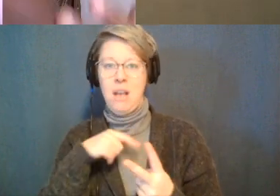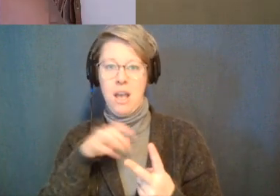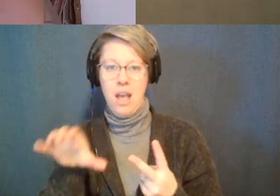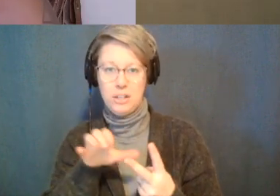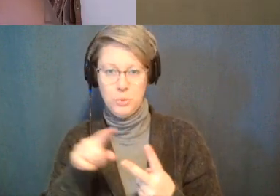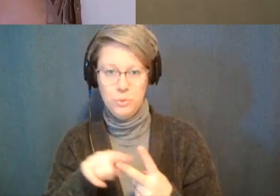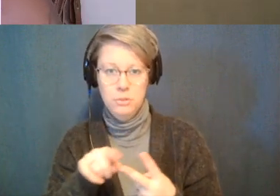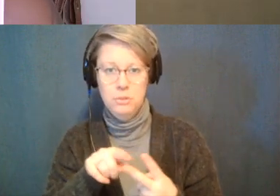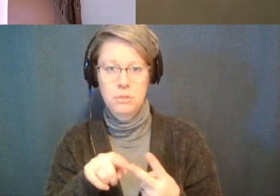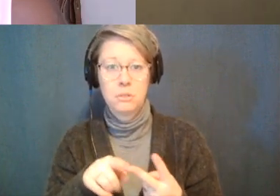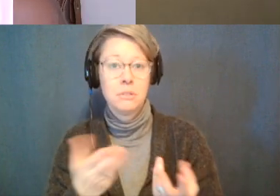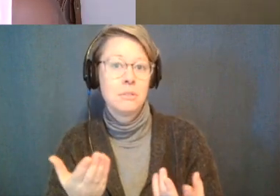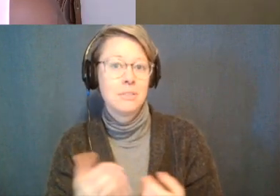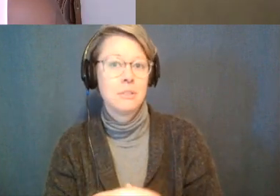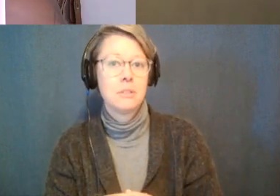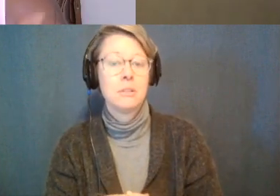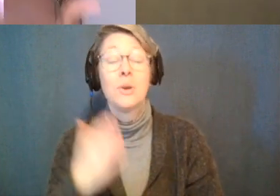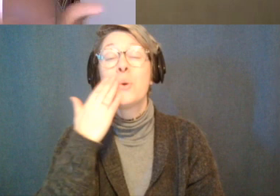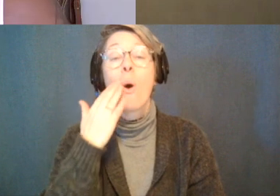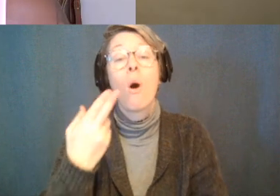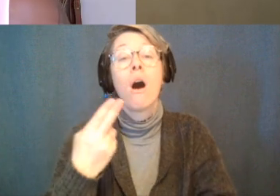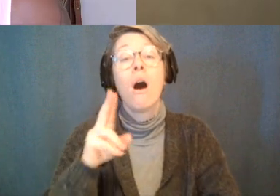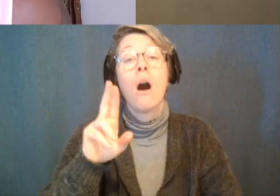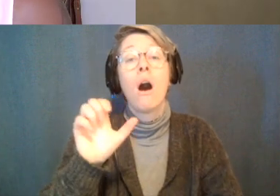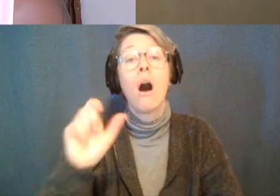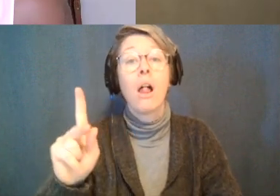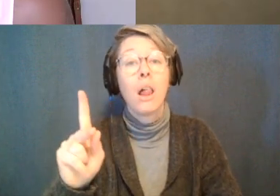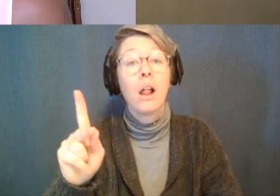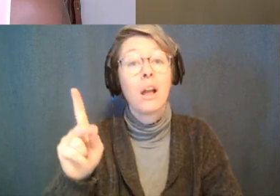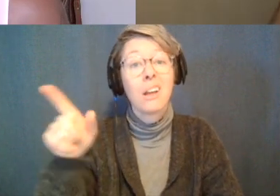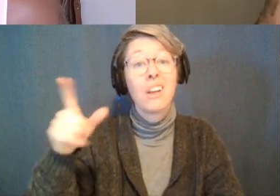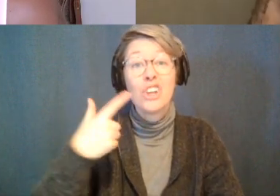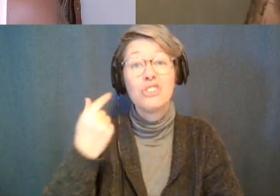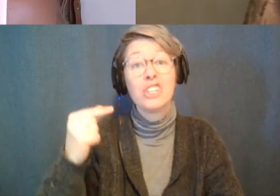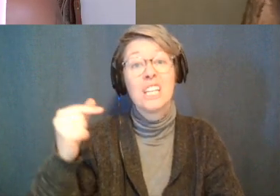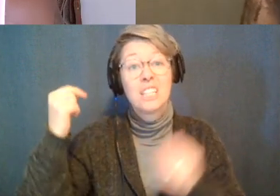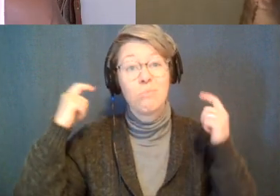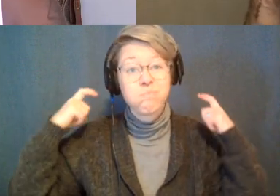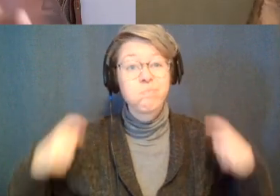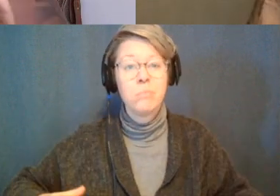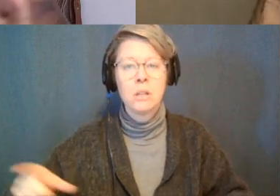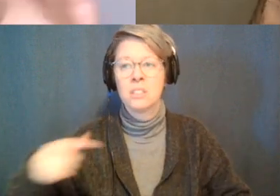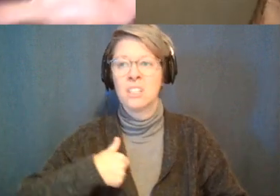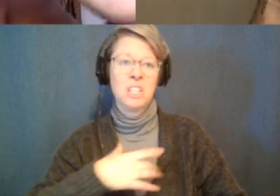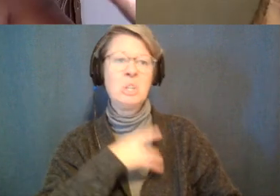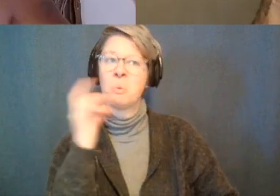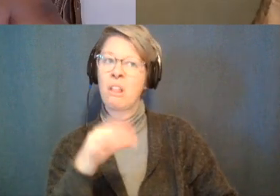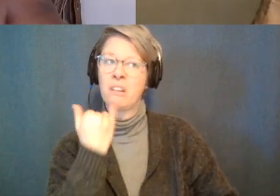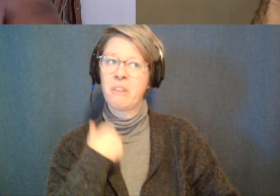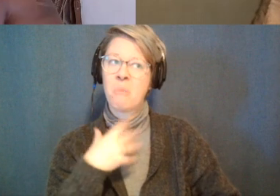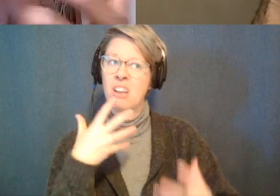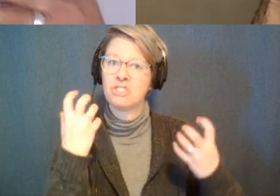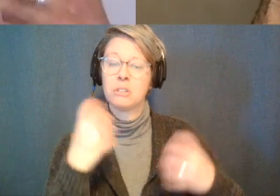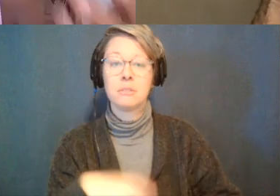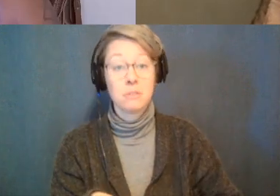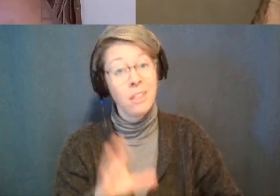when the hulk says you won't like me when i'm angry i don't want to get angry i just don't like that's not what i do and what most people have to see like all